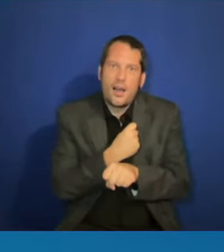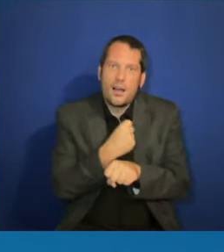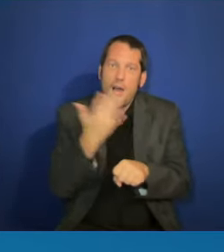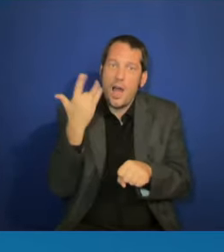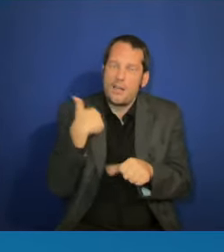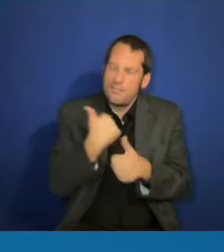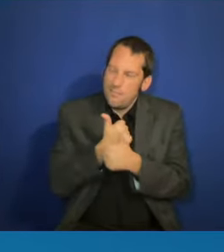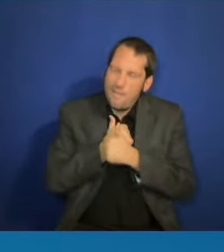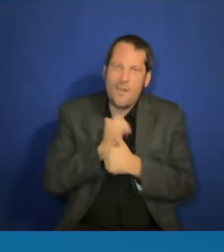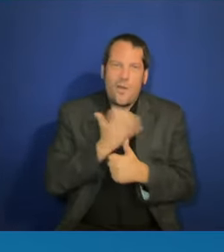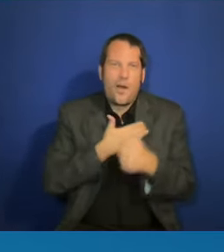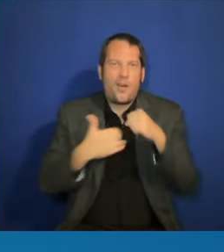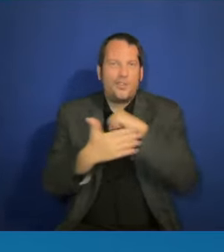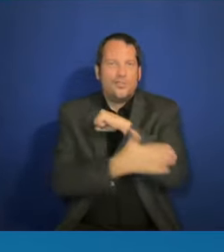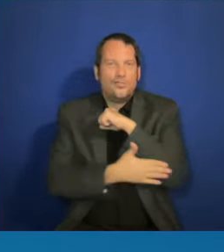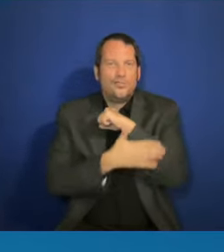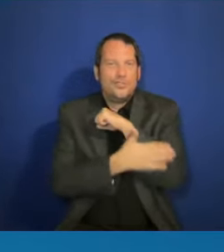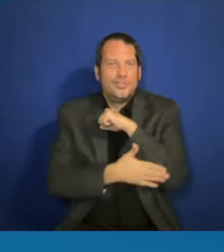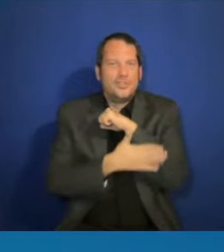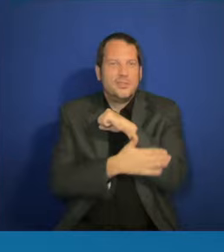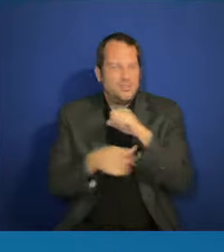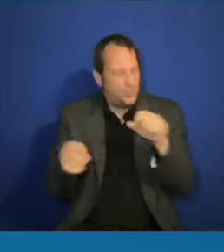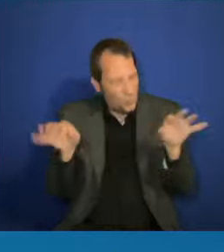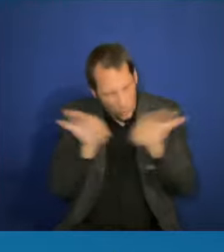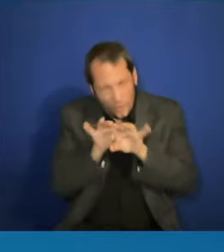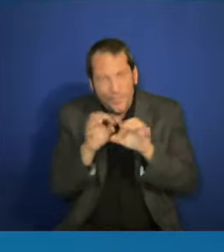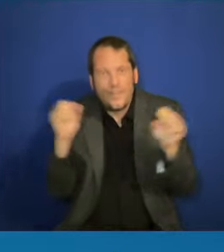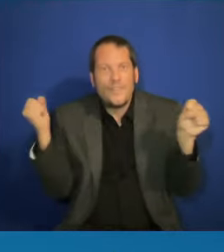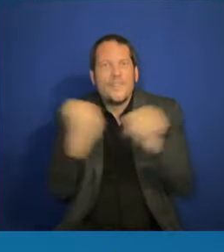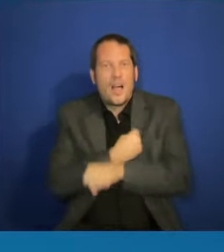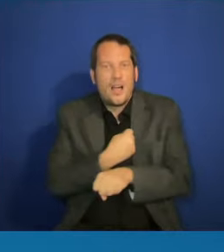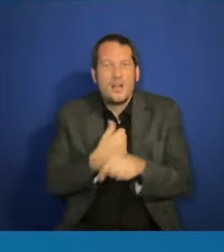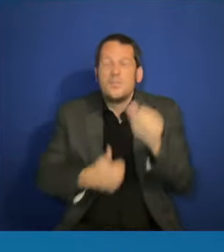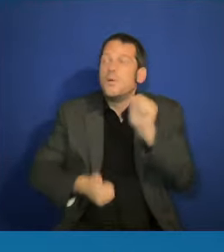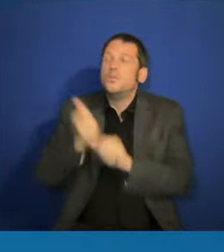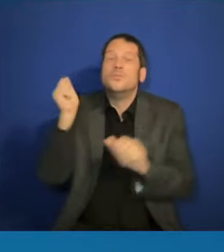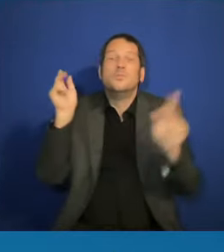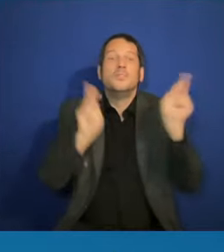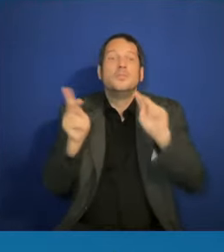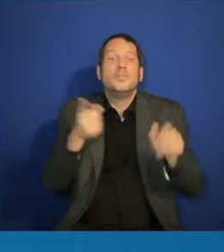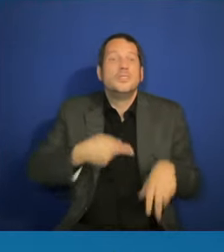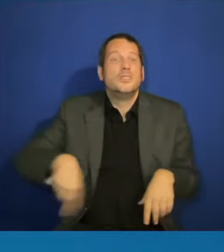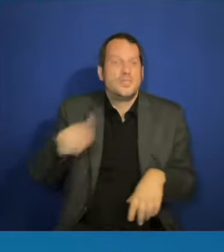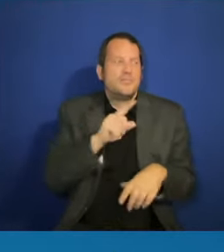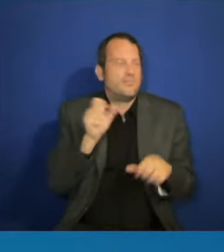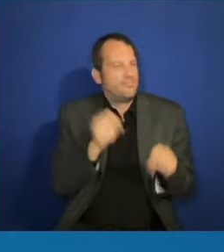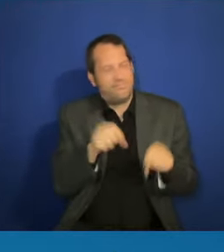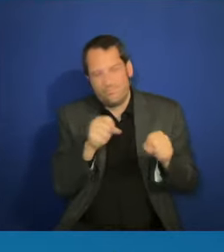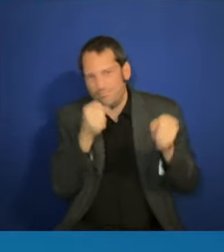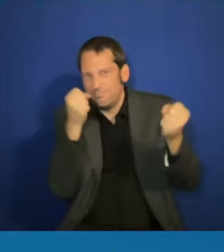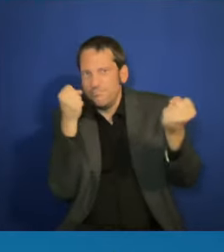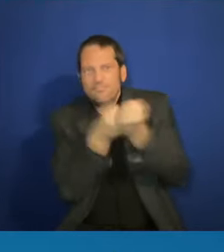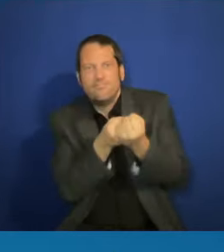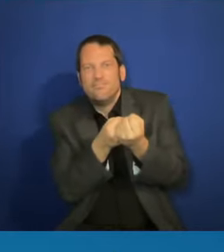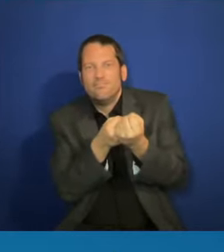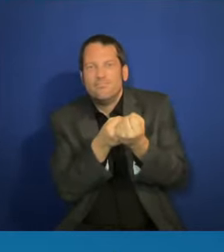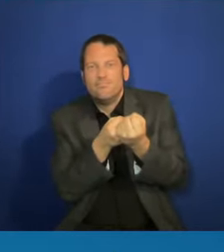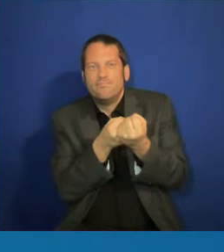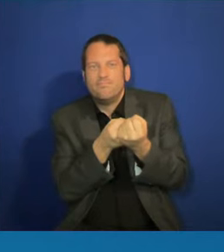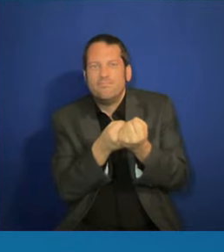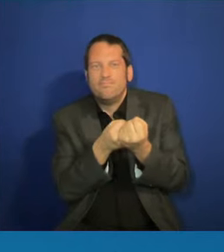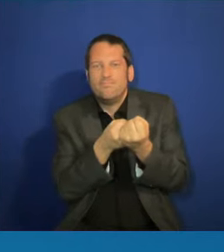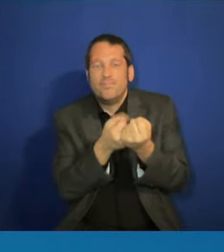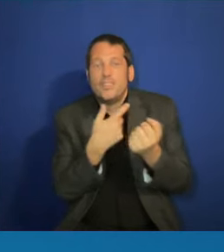most people do believe that. And although we might be seeing some full-on and loud attacks on these